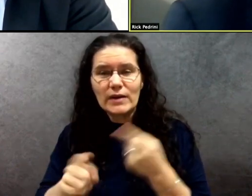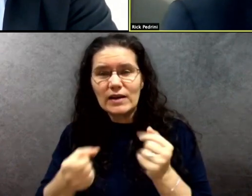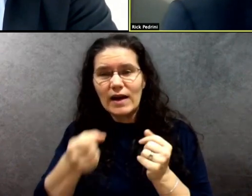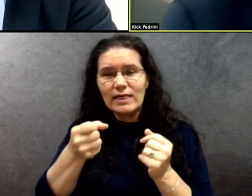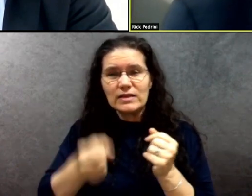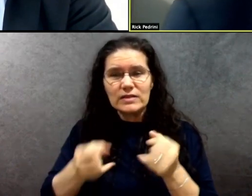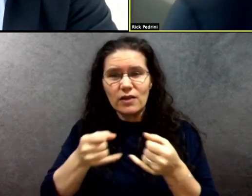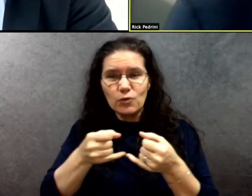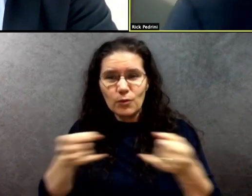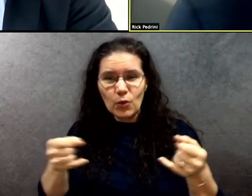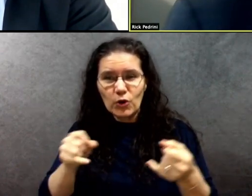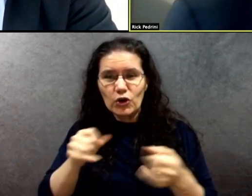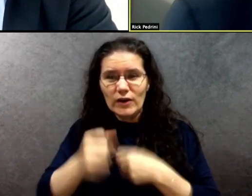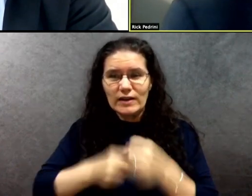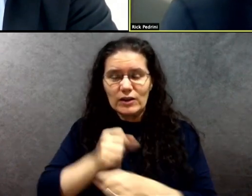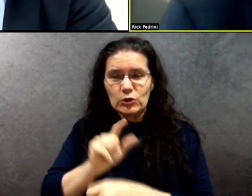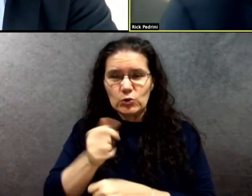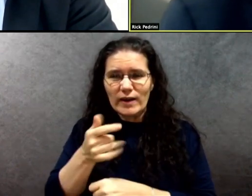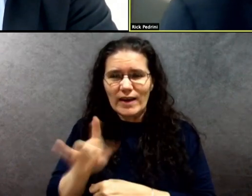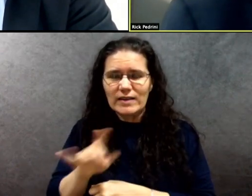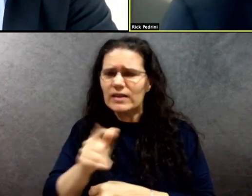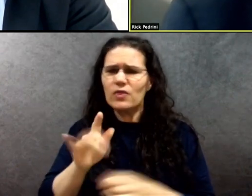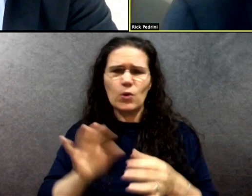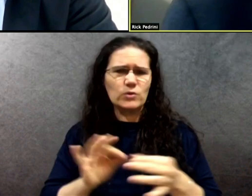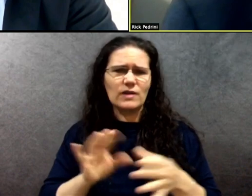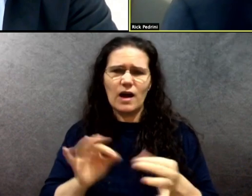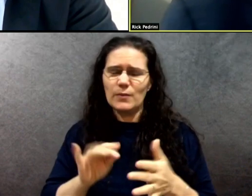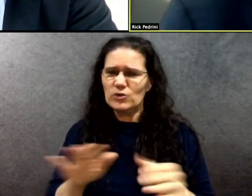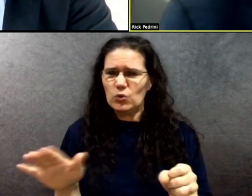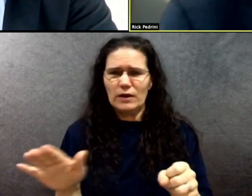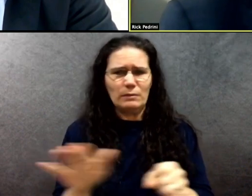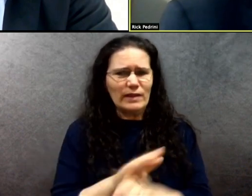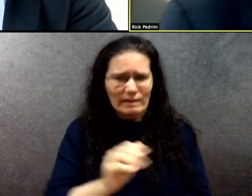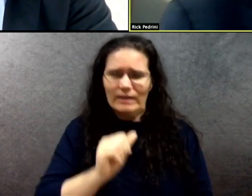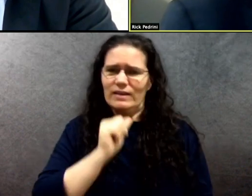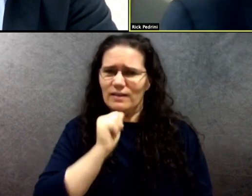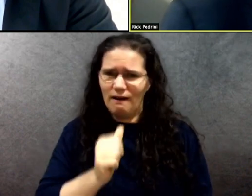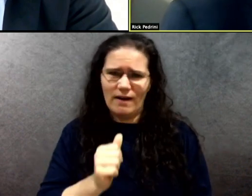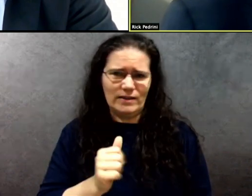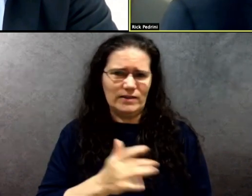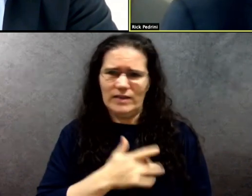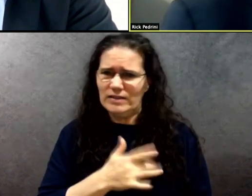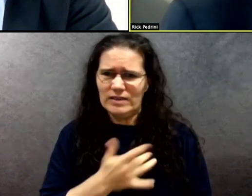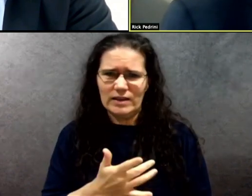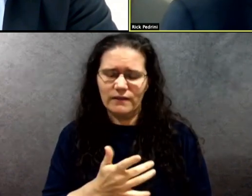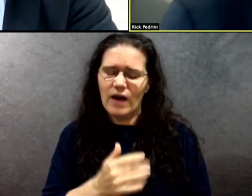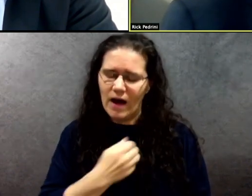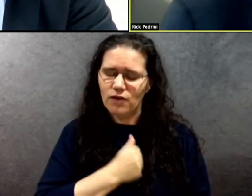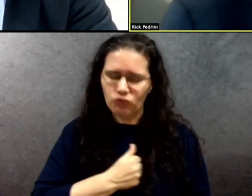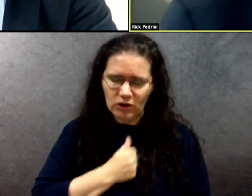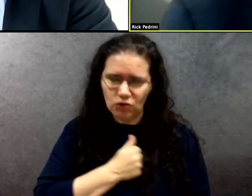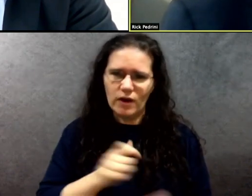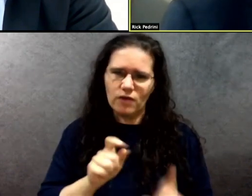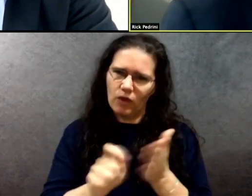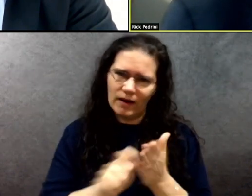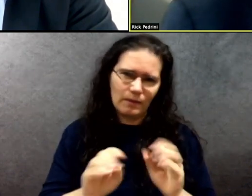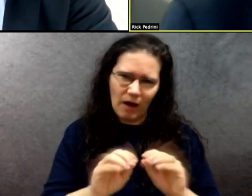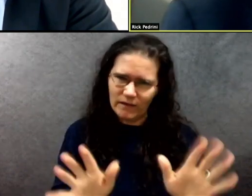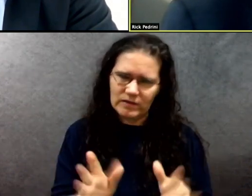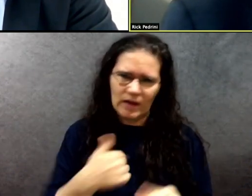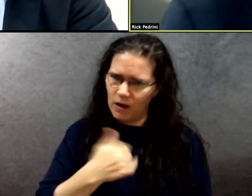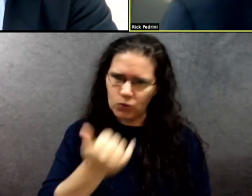insensitive. And I, and I regret writing them obviously. And, uh, I was wrong to write that,